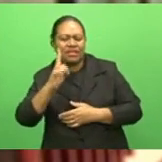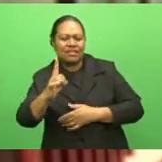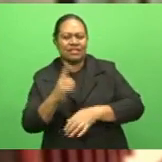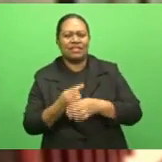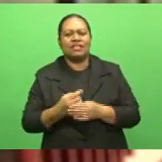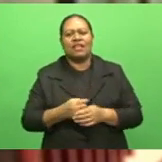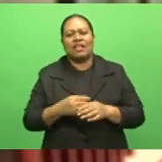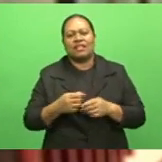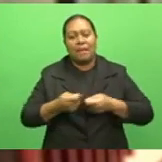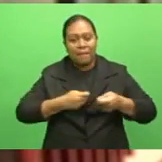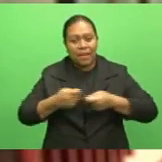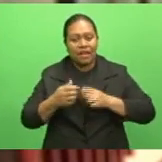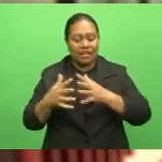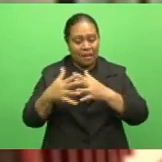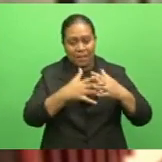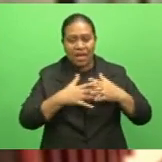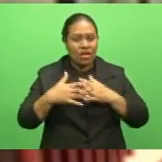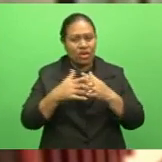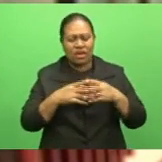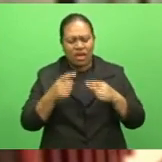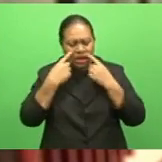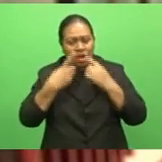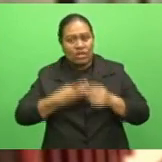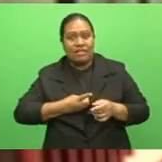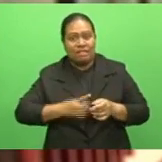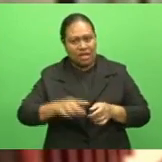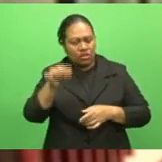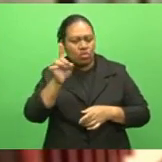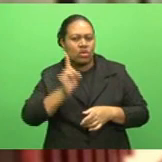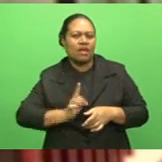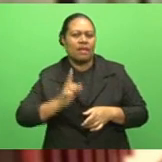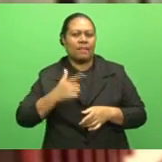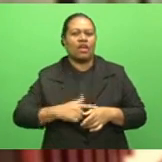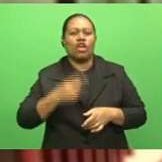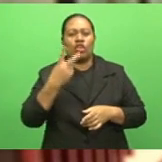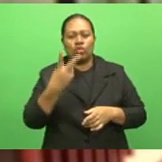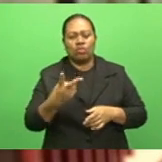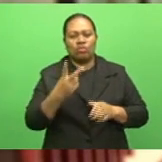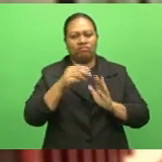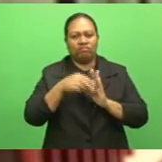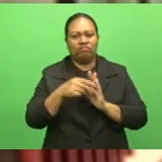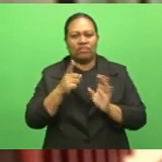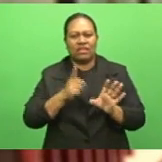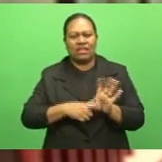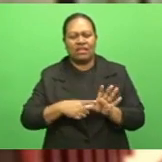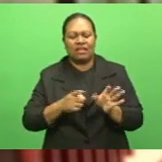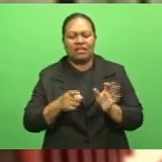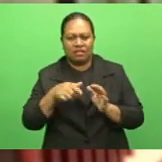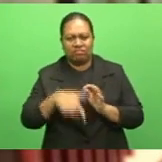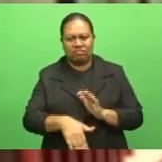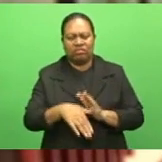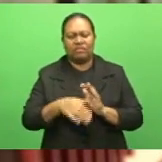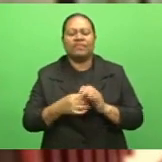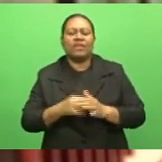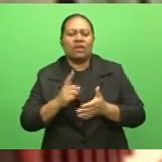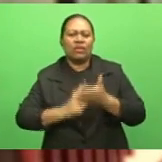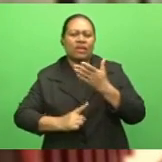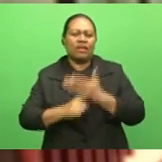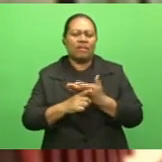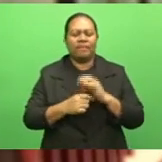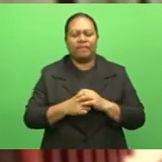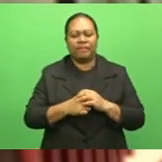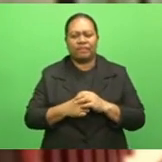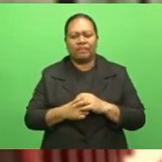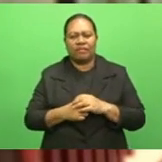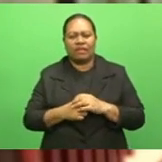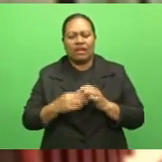market, the U.S. dollar was in demand today after hitting a two-year low. But gains were kept by falling U.S. Treasury yields,